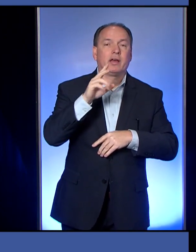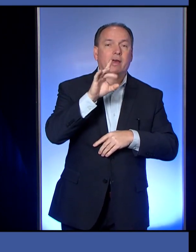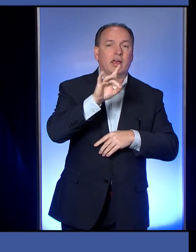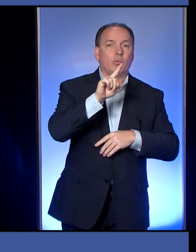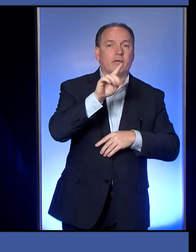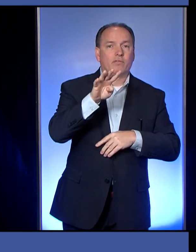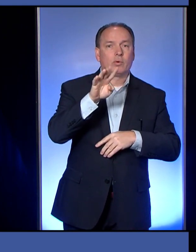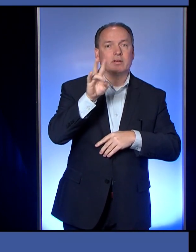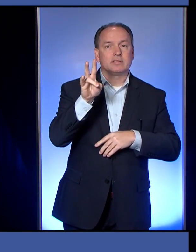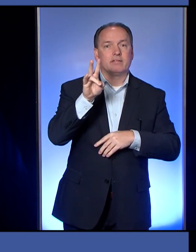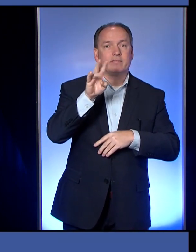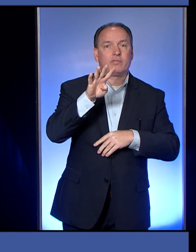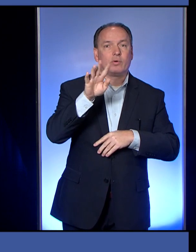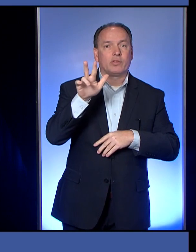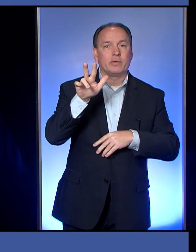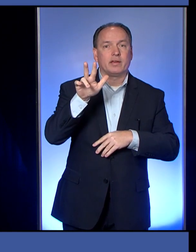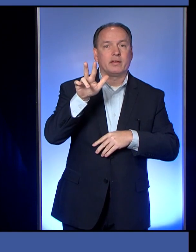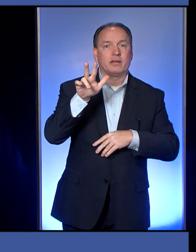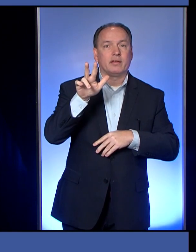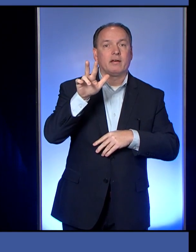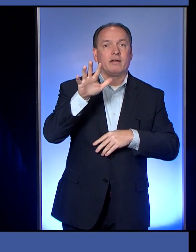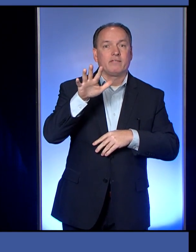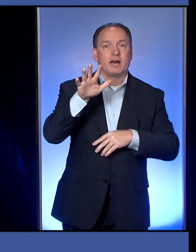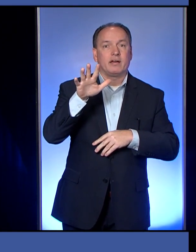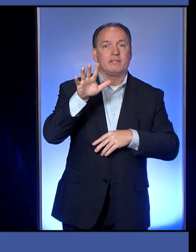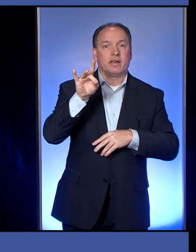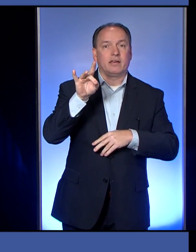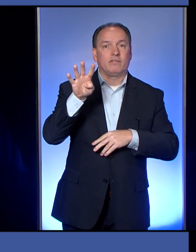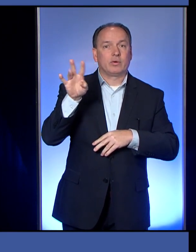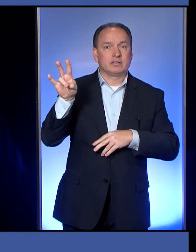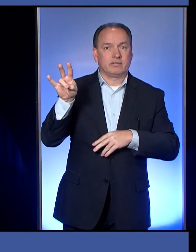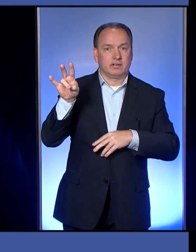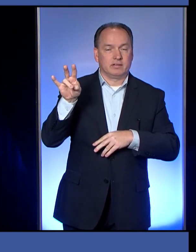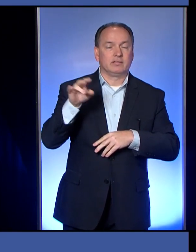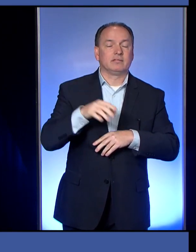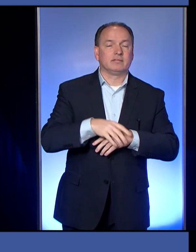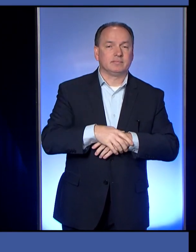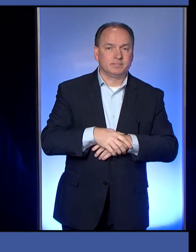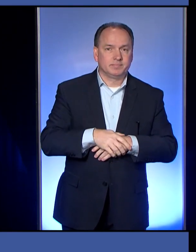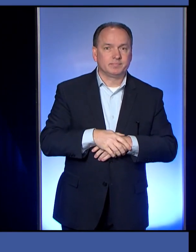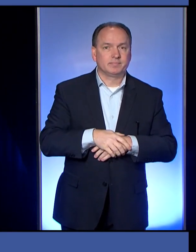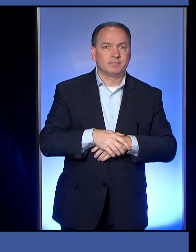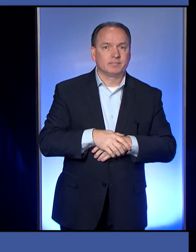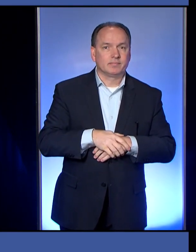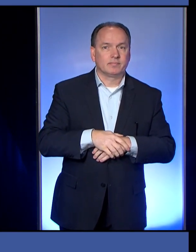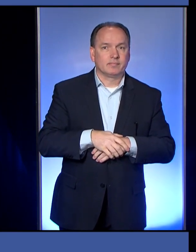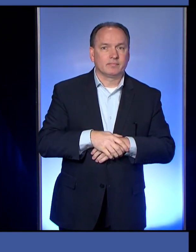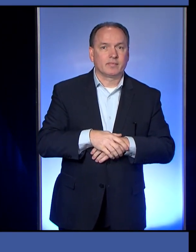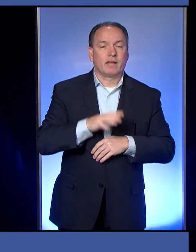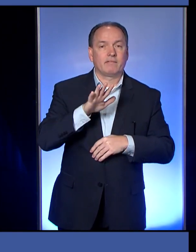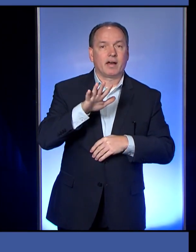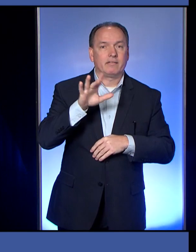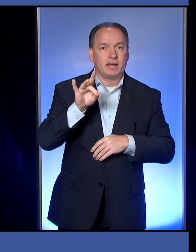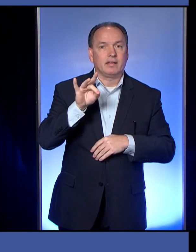-5837. 814-743-5837.